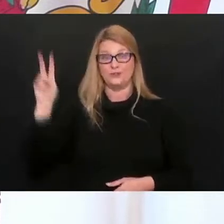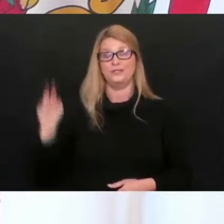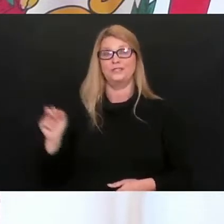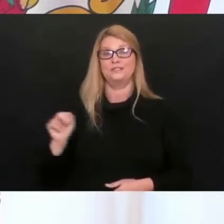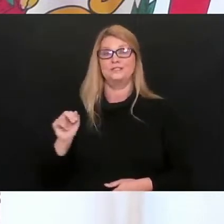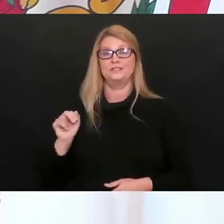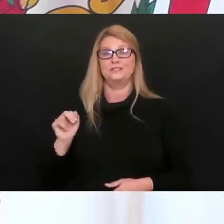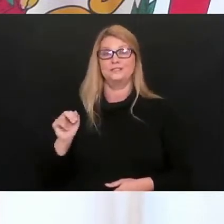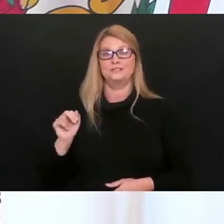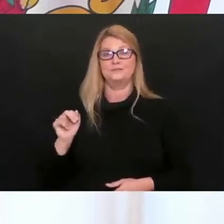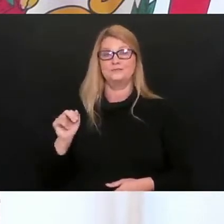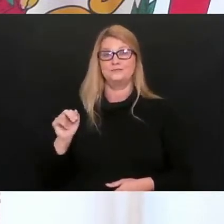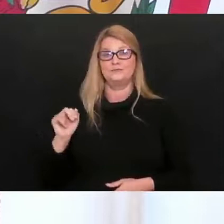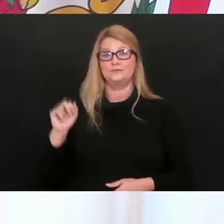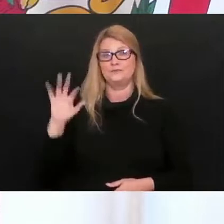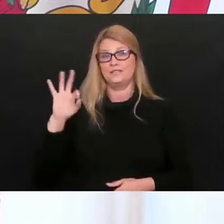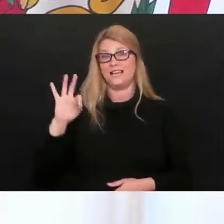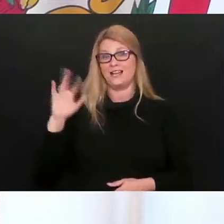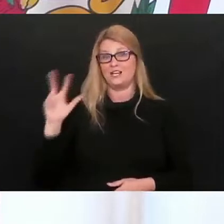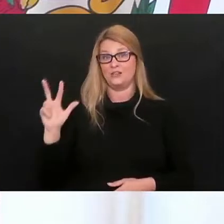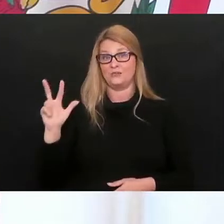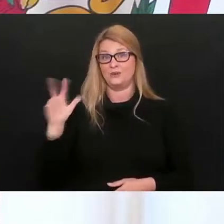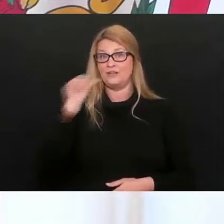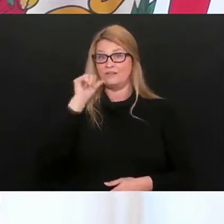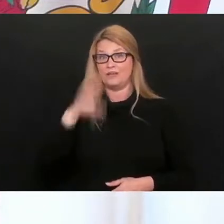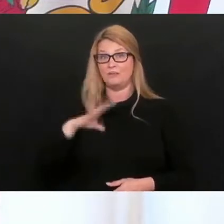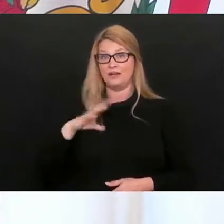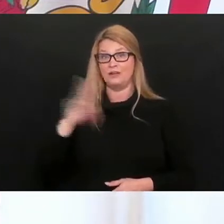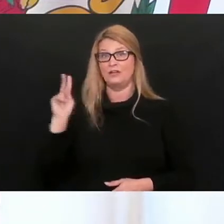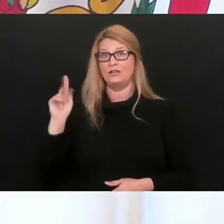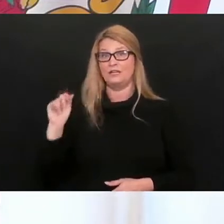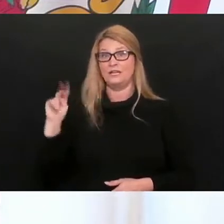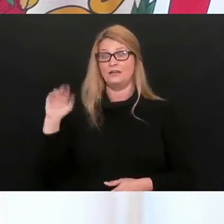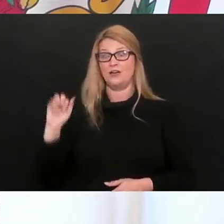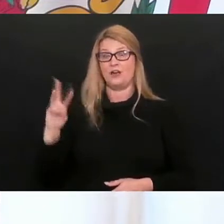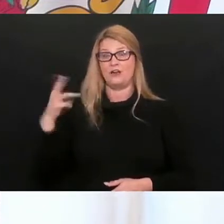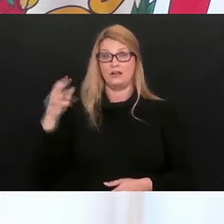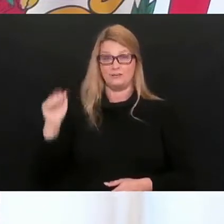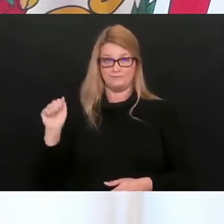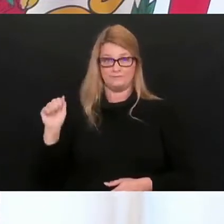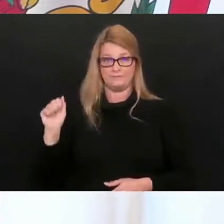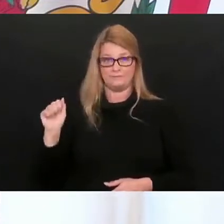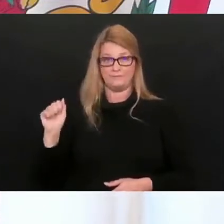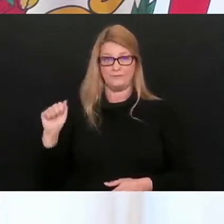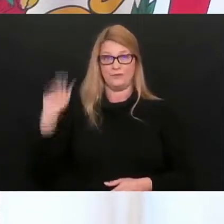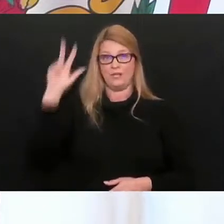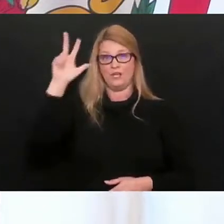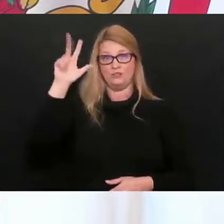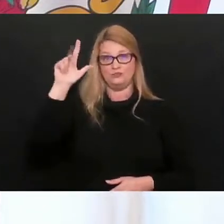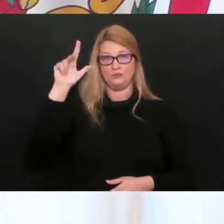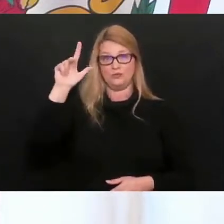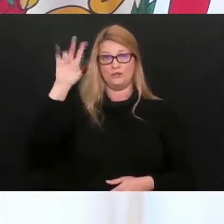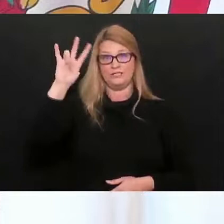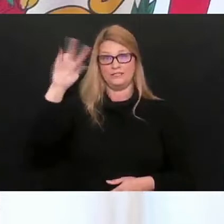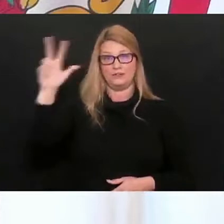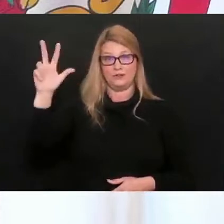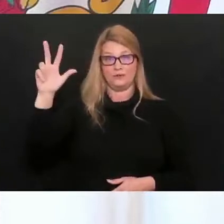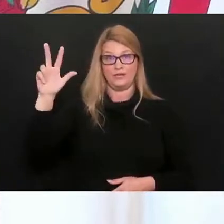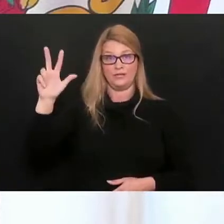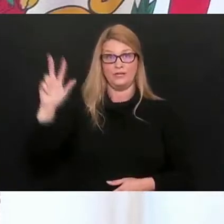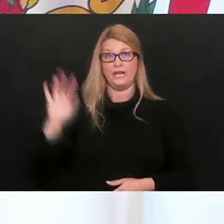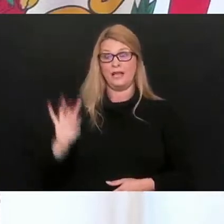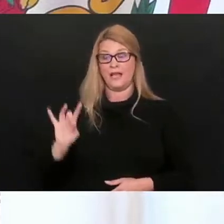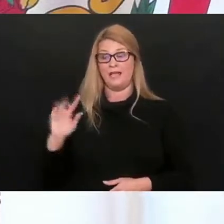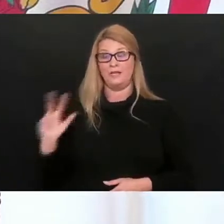a 93-year-old female from Kanawha County. Our 2,373rd death, an